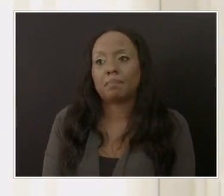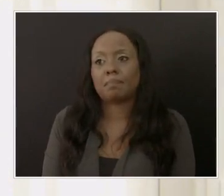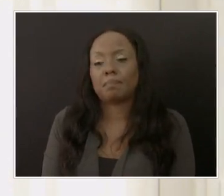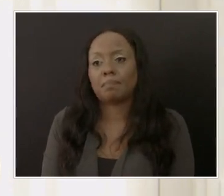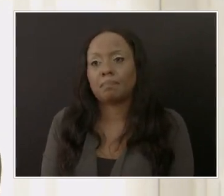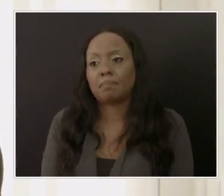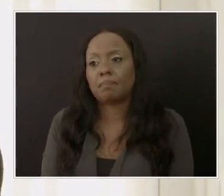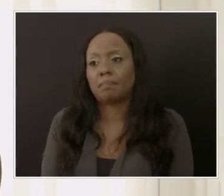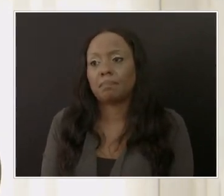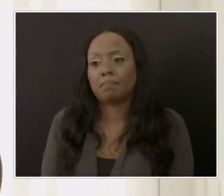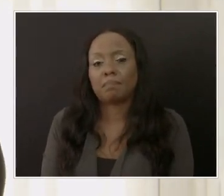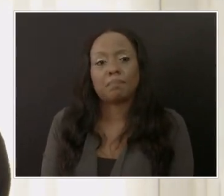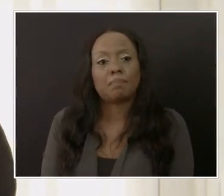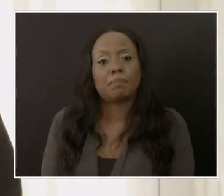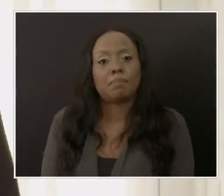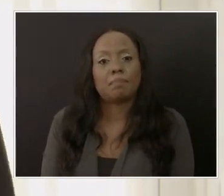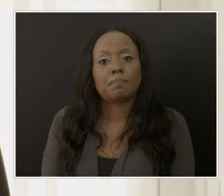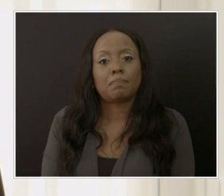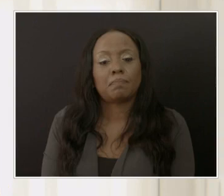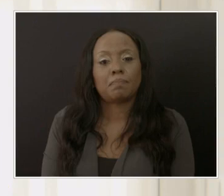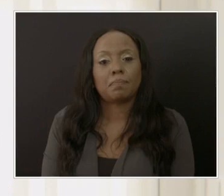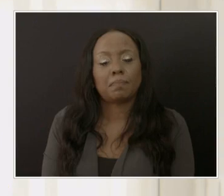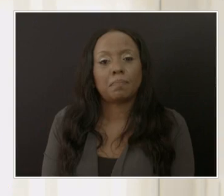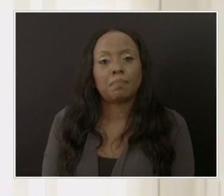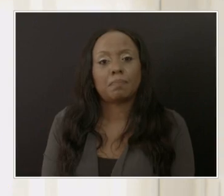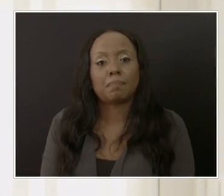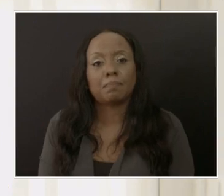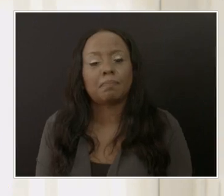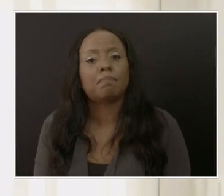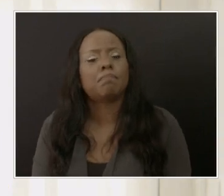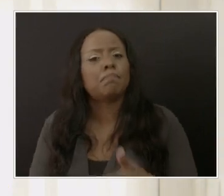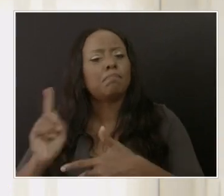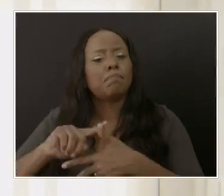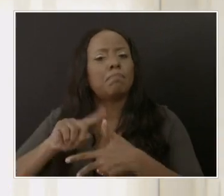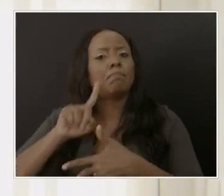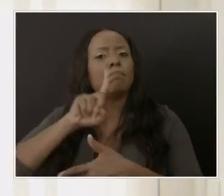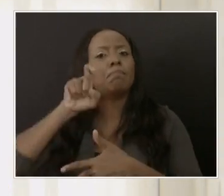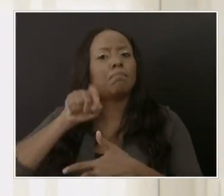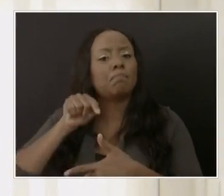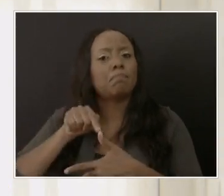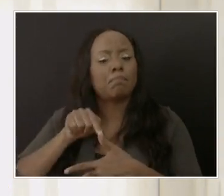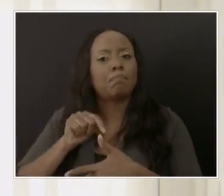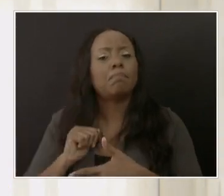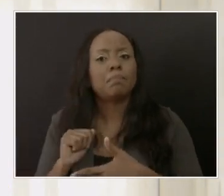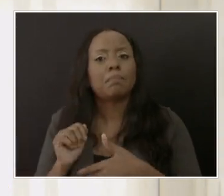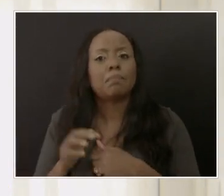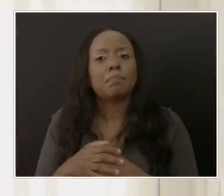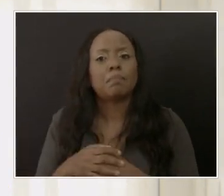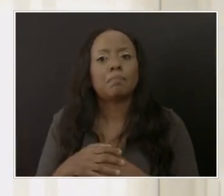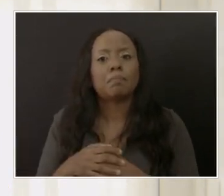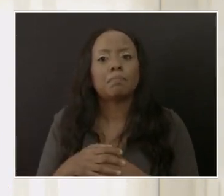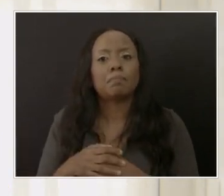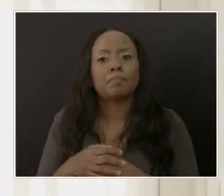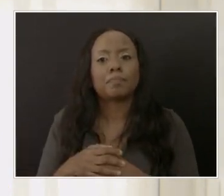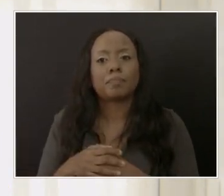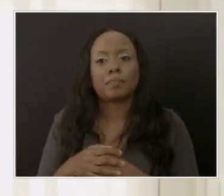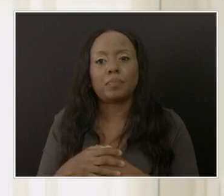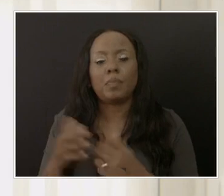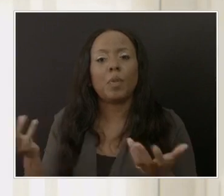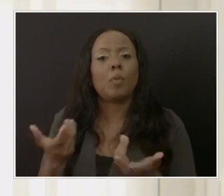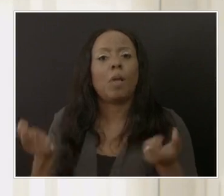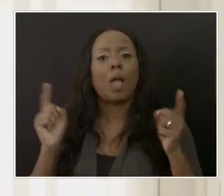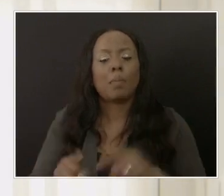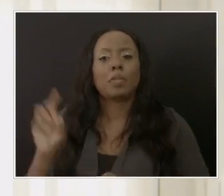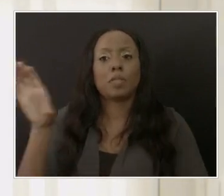Kenneth George, this whole question of the science, because at the end of the day, what happens over the Christmas period and all like, no,